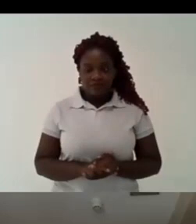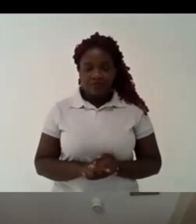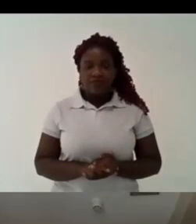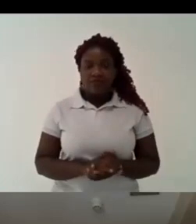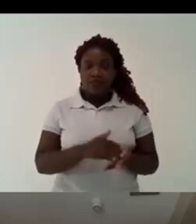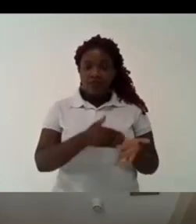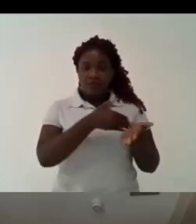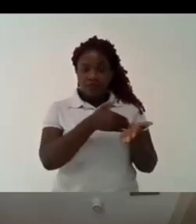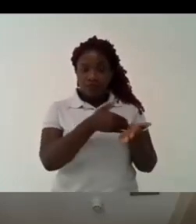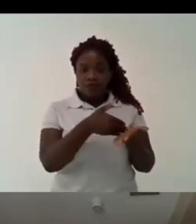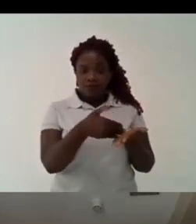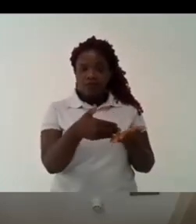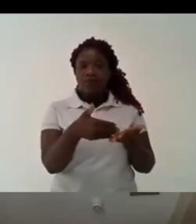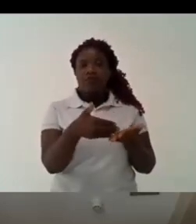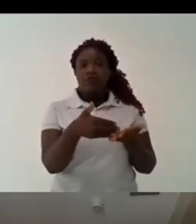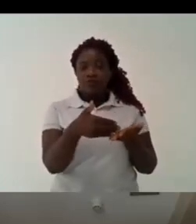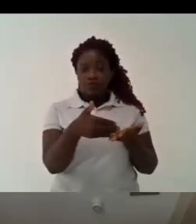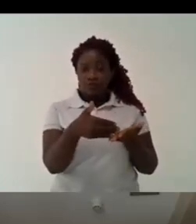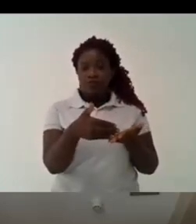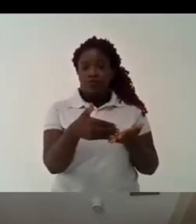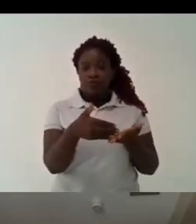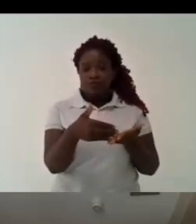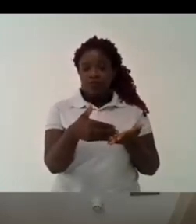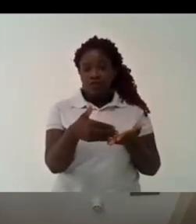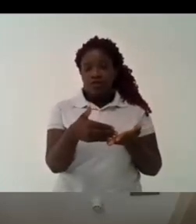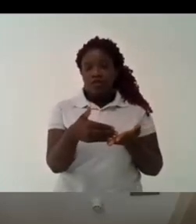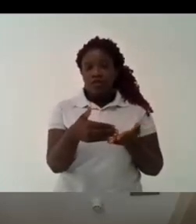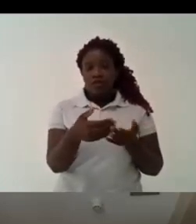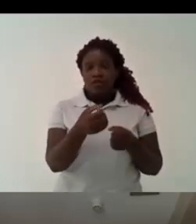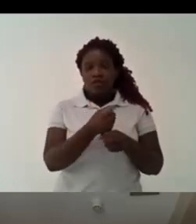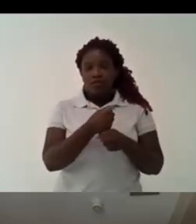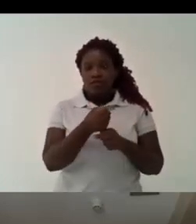interruptions of this democracy and